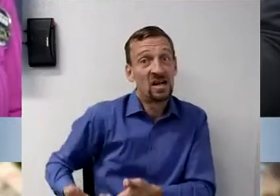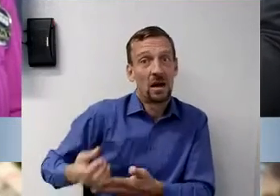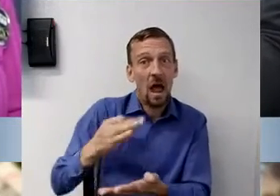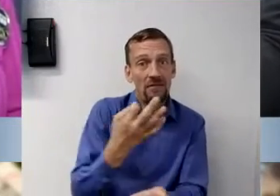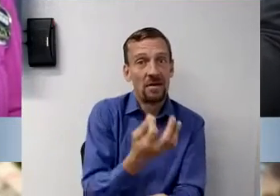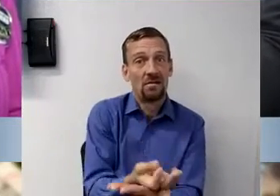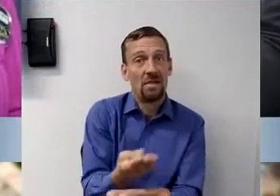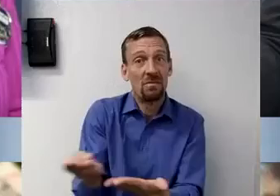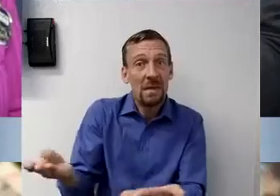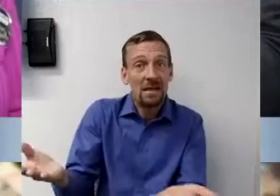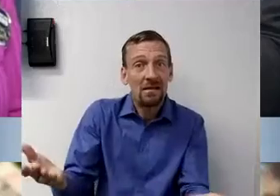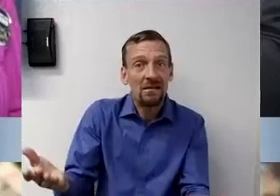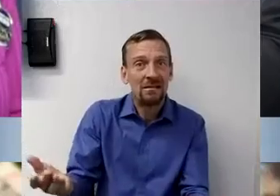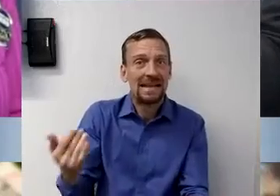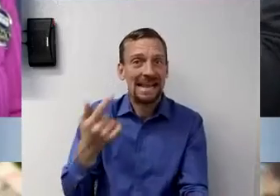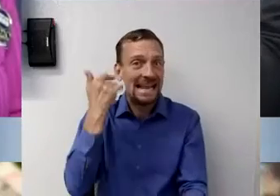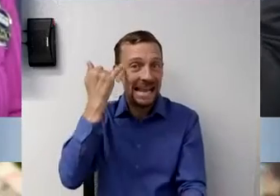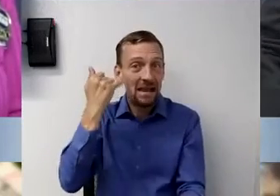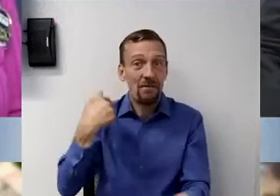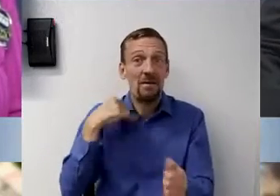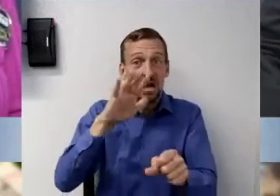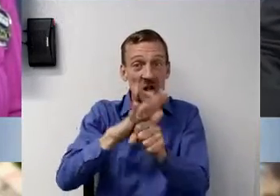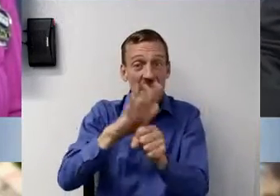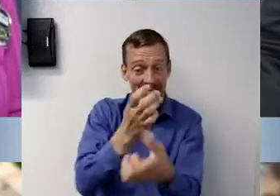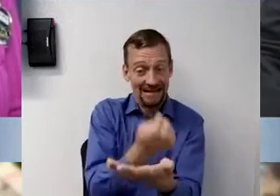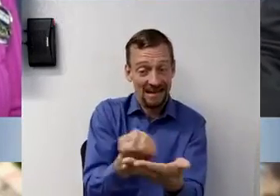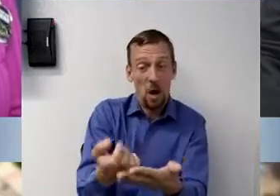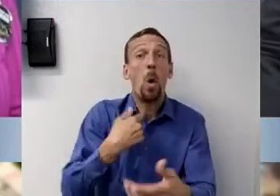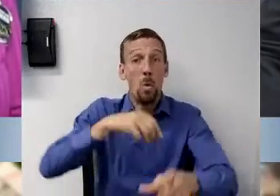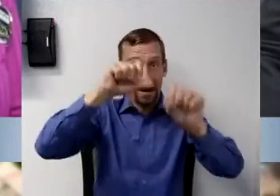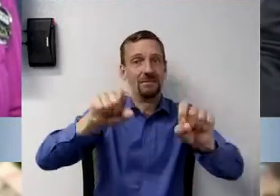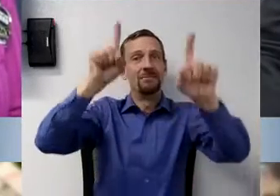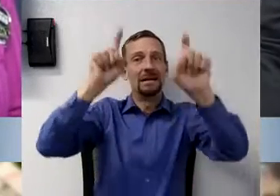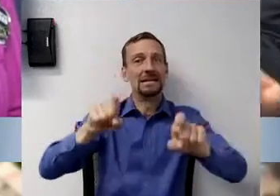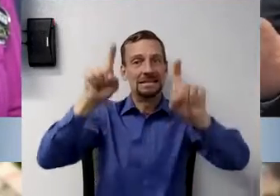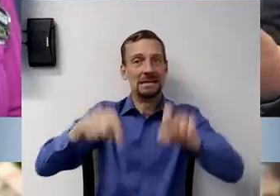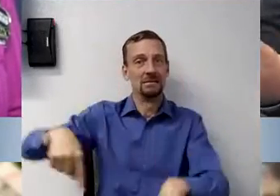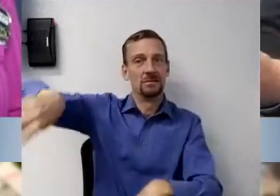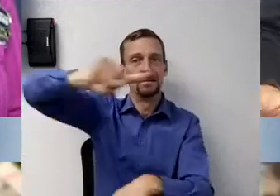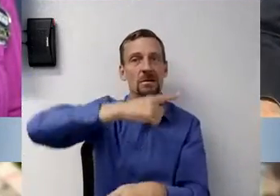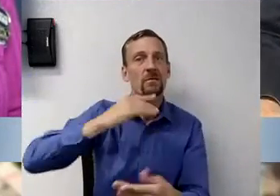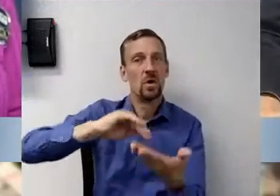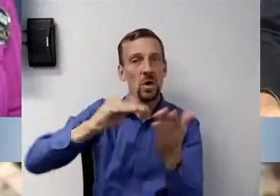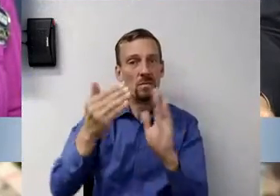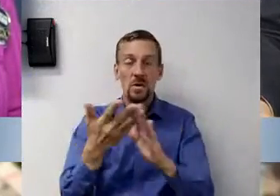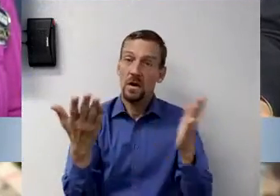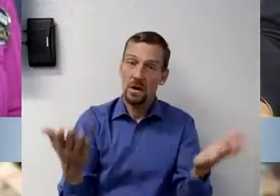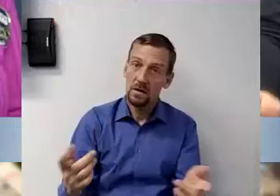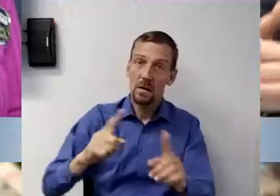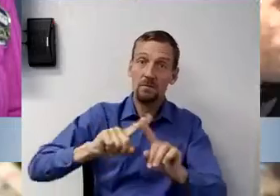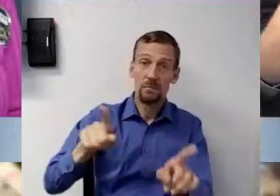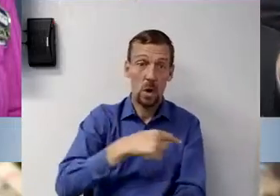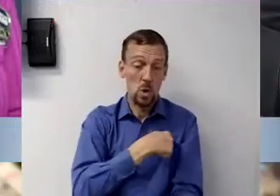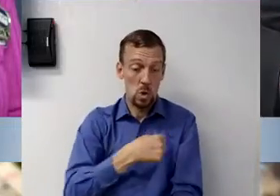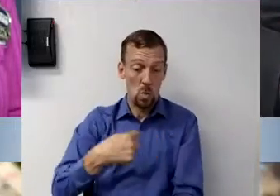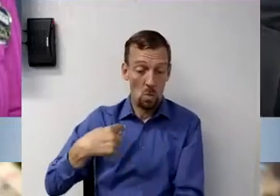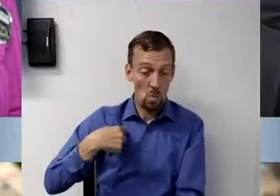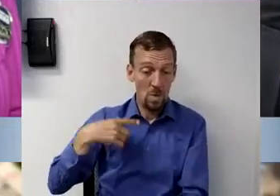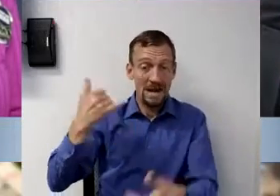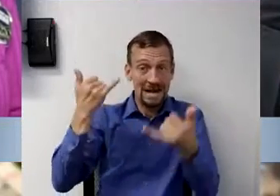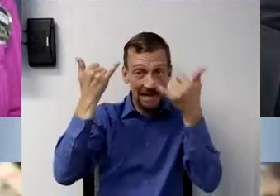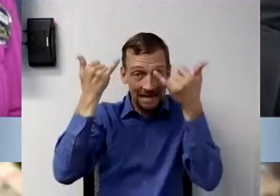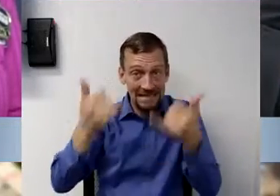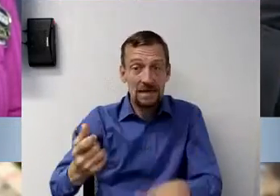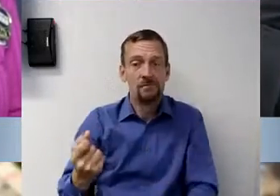we had the abundant supplies, we would do the testing for the community. Now, the one thing that we are finding